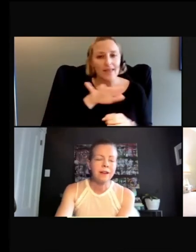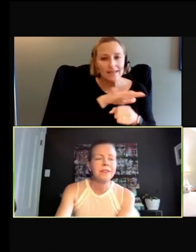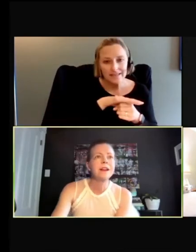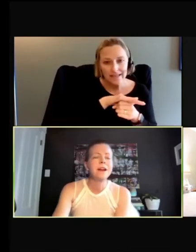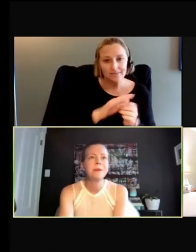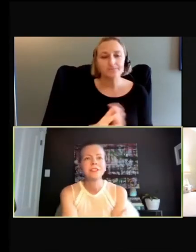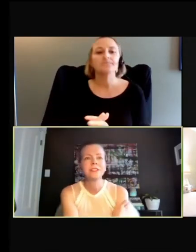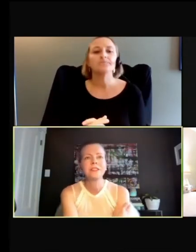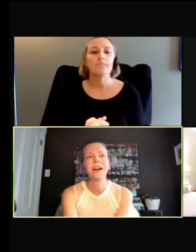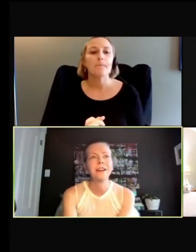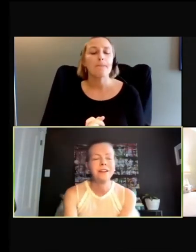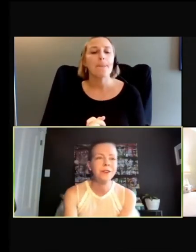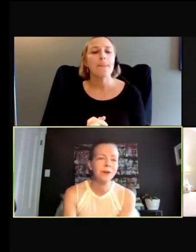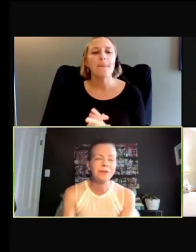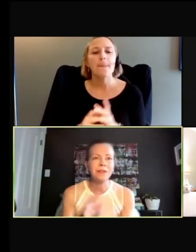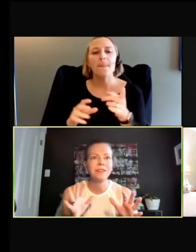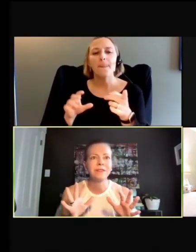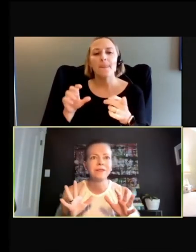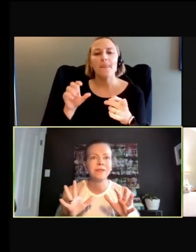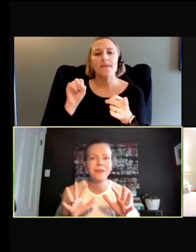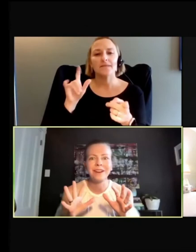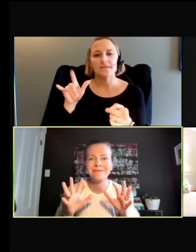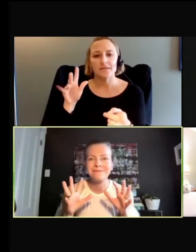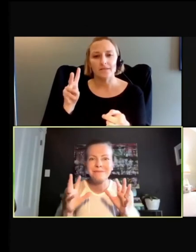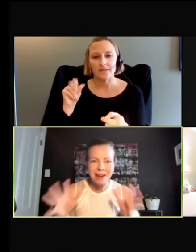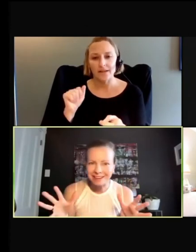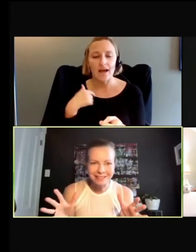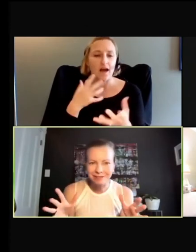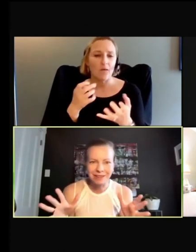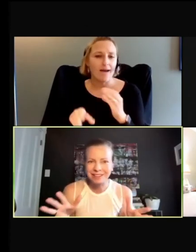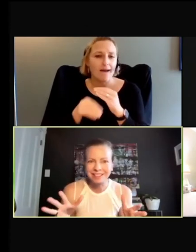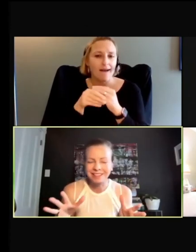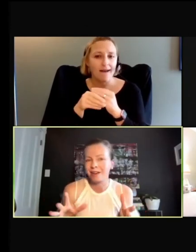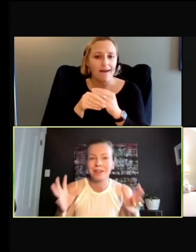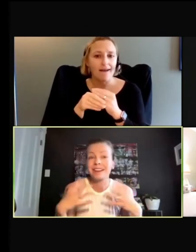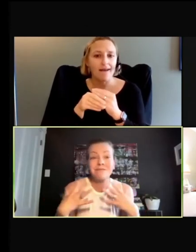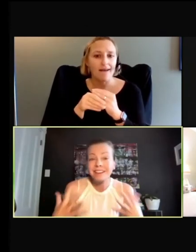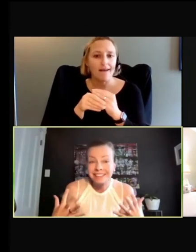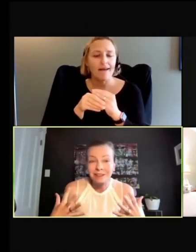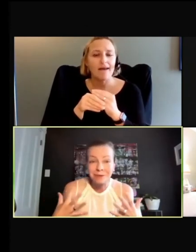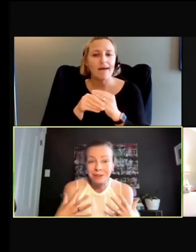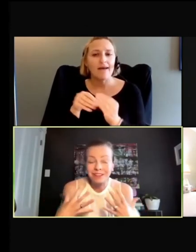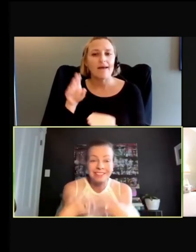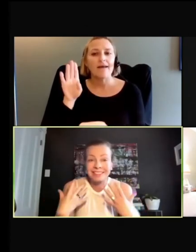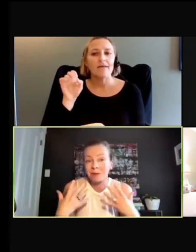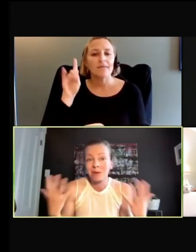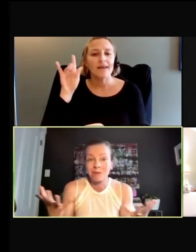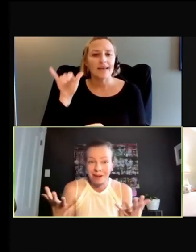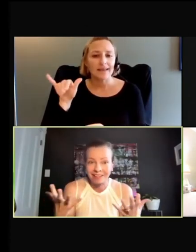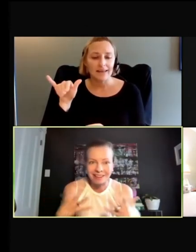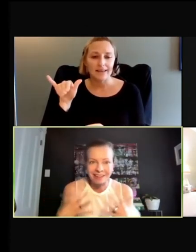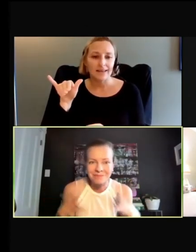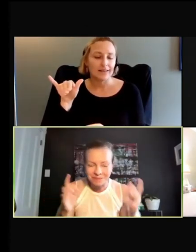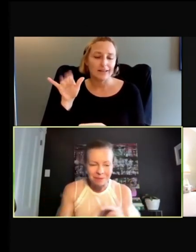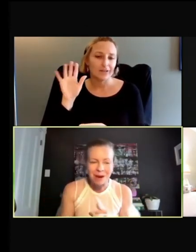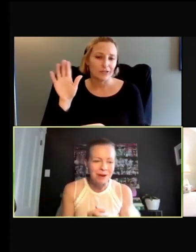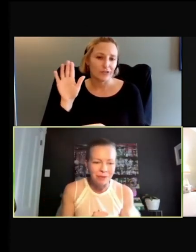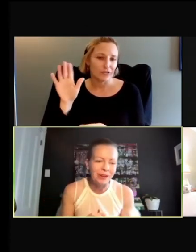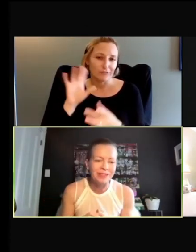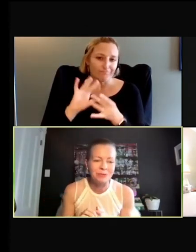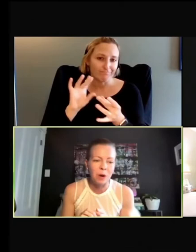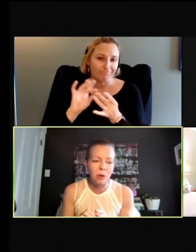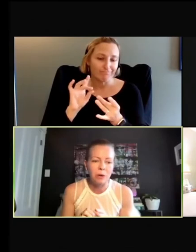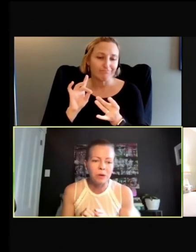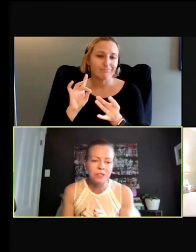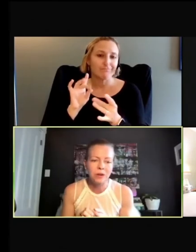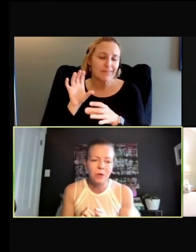And I think I might just add, you know, I think Becky's listed out, like, investing in communities is, like, one of my, like, my main